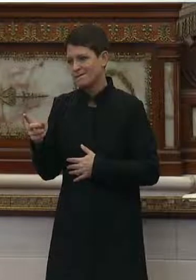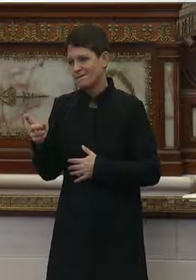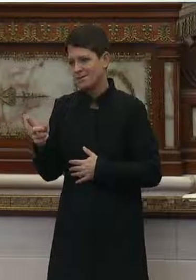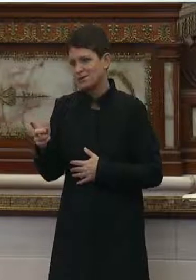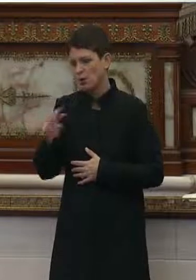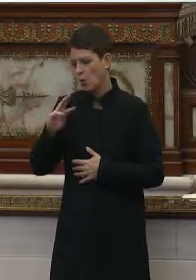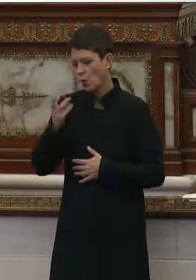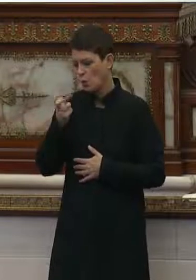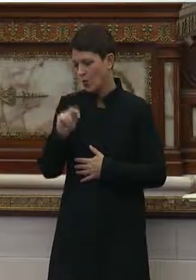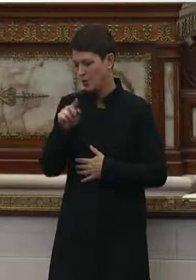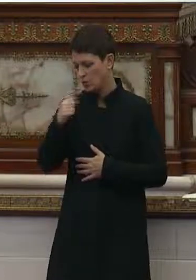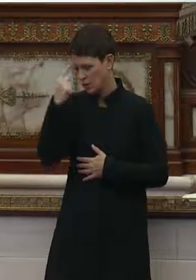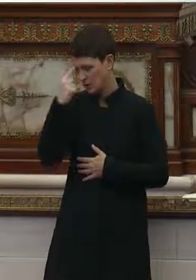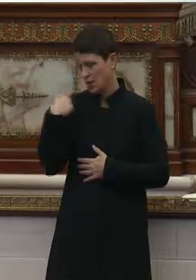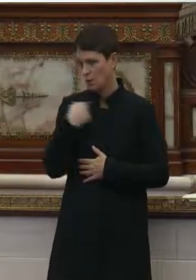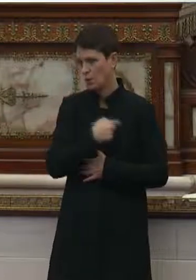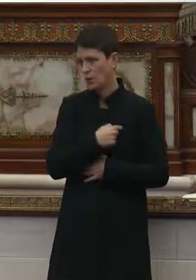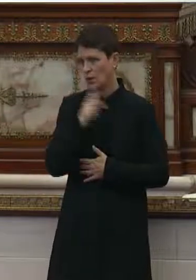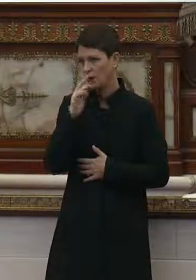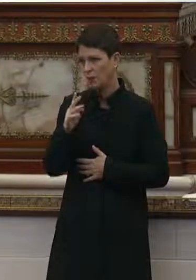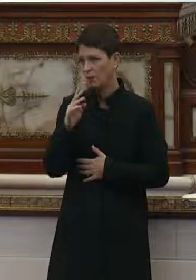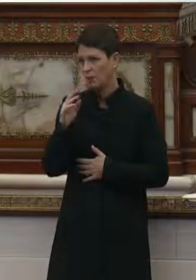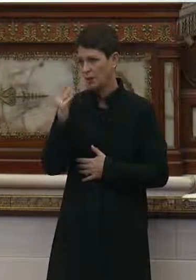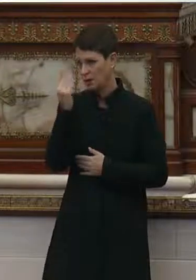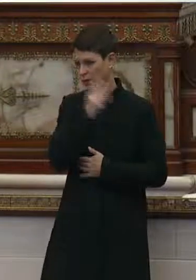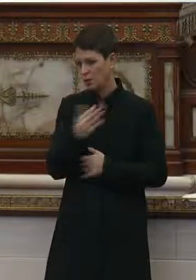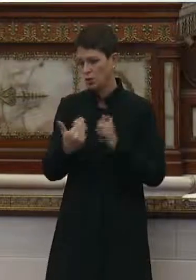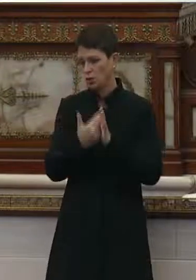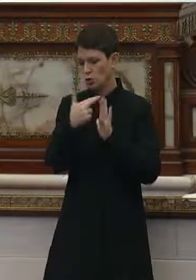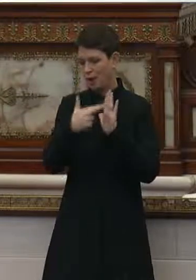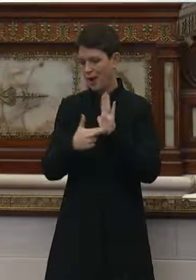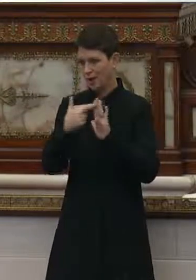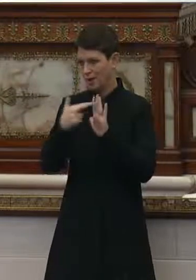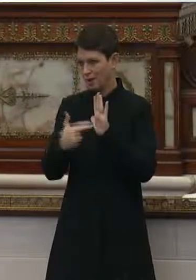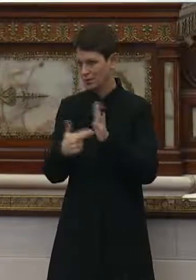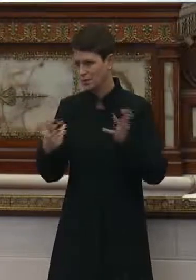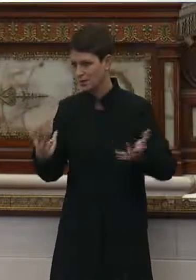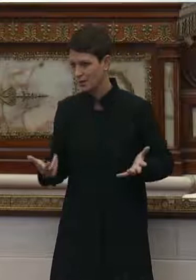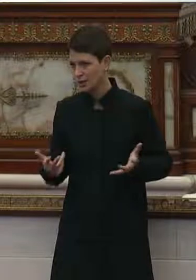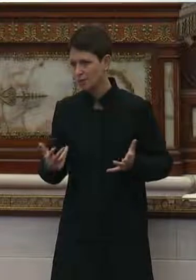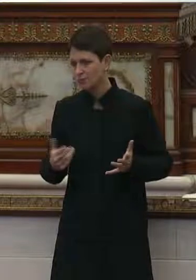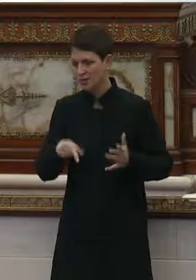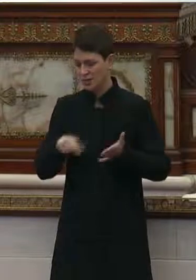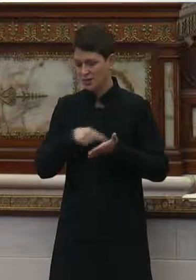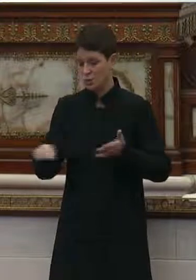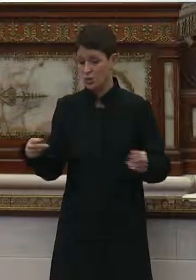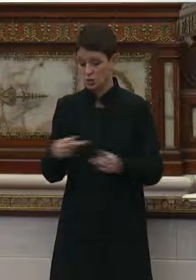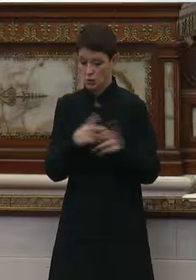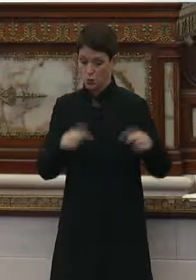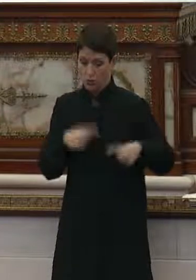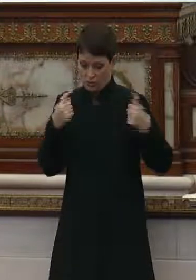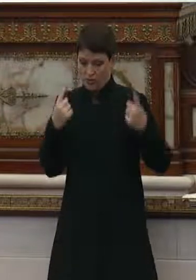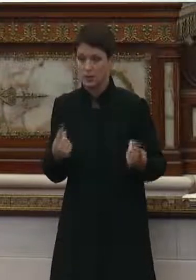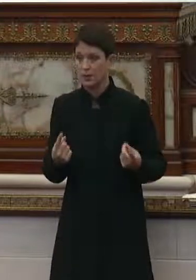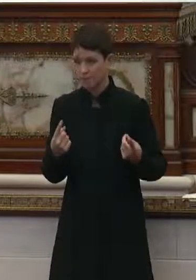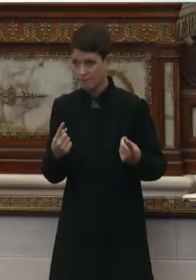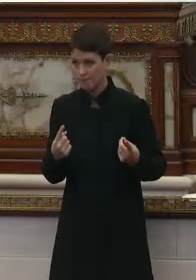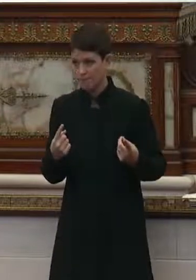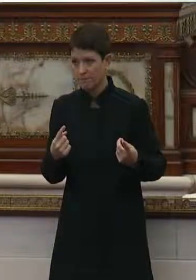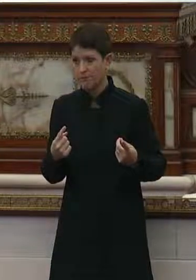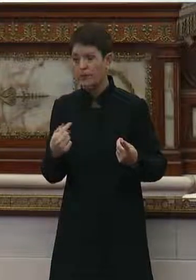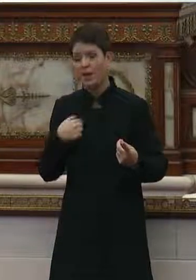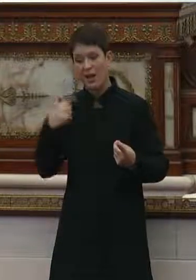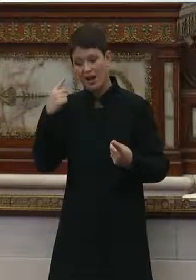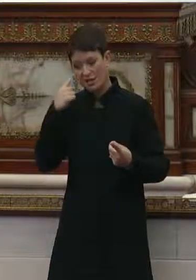When do you think we will be communicating new guidelines? We are, like you said, this week has been the worst week we've seen so far. I'm pretty